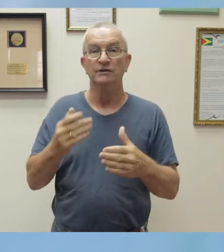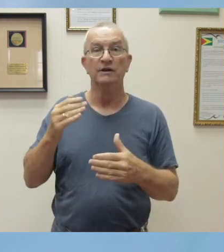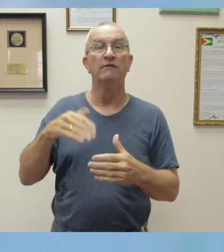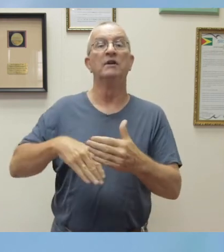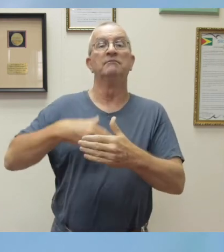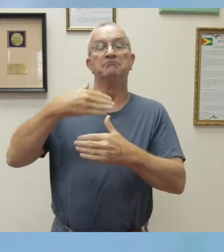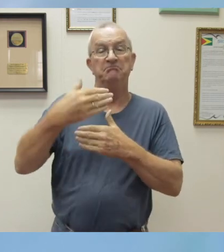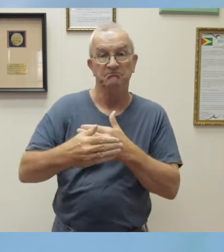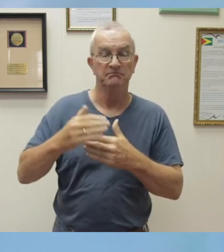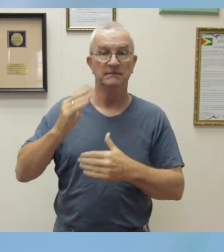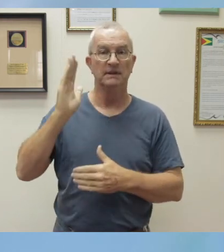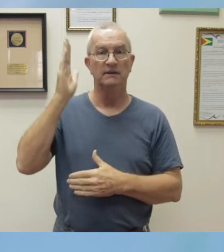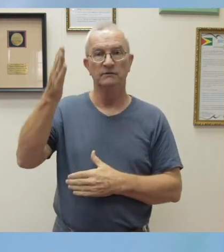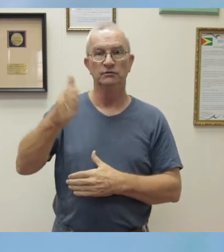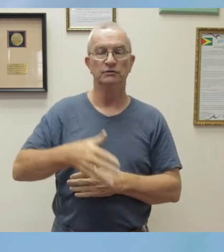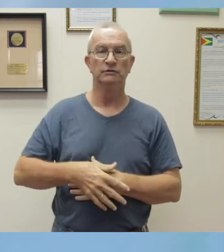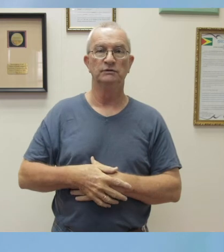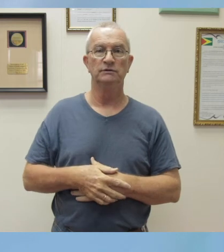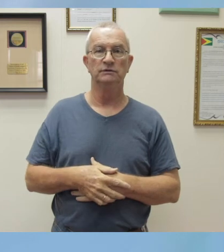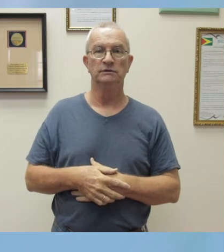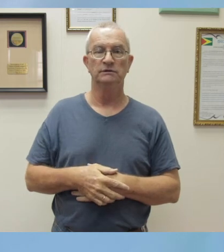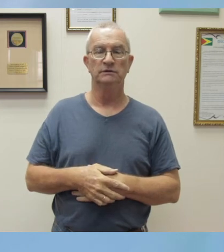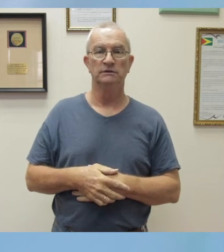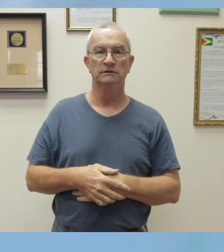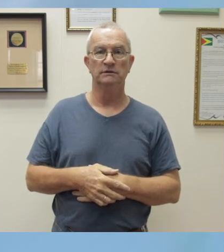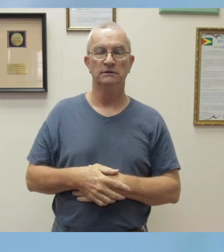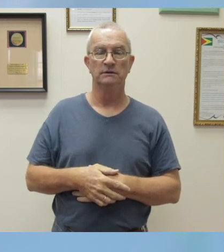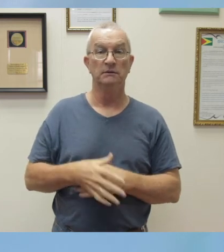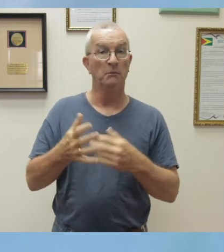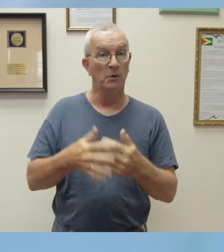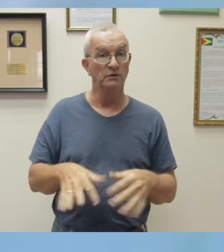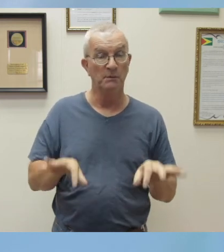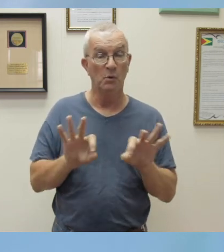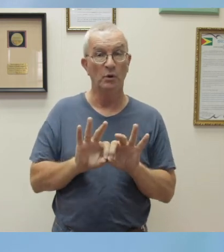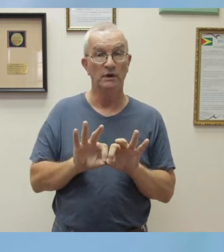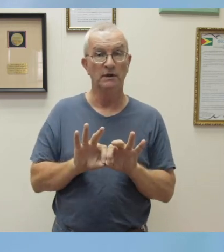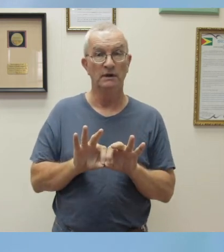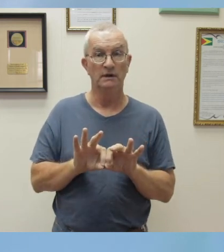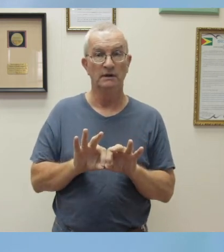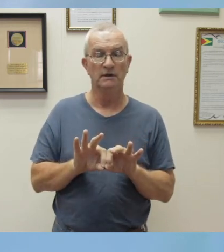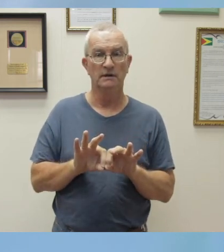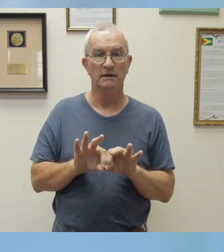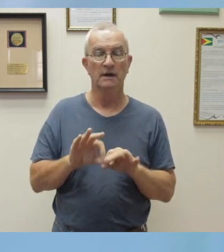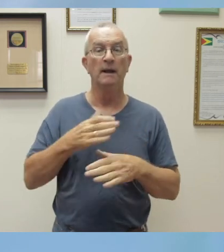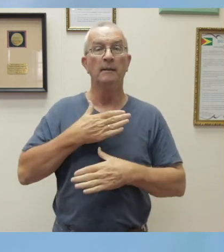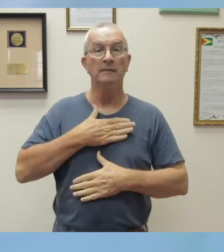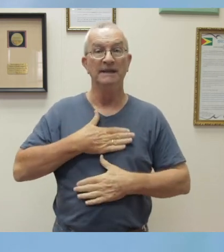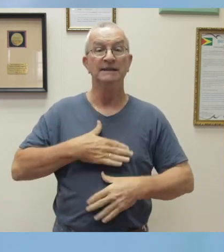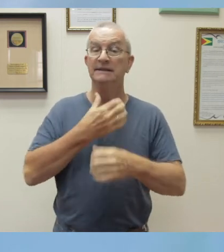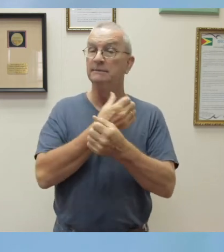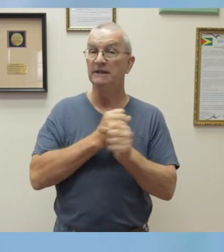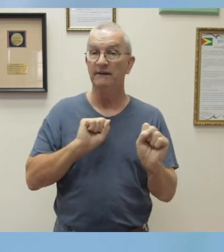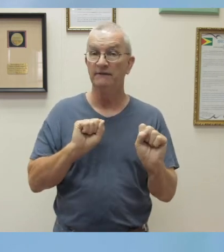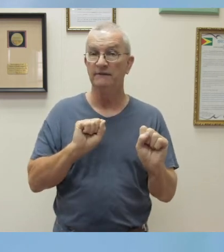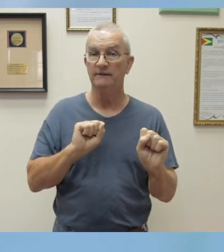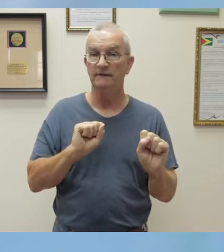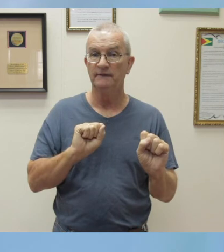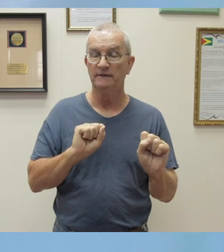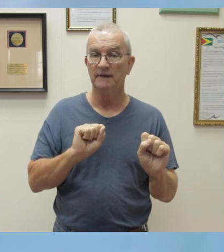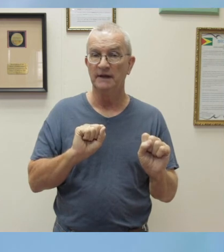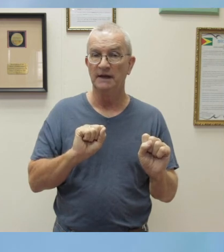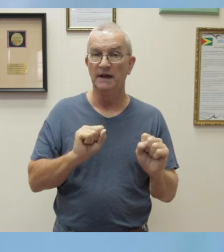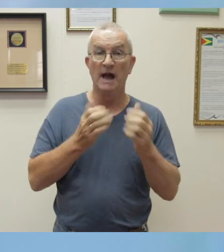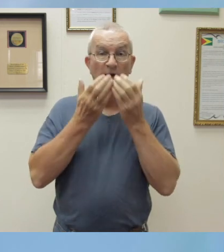Most importantly, please keep safe, wear your mask,